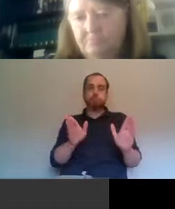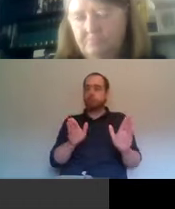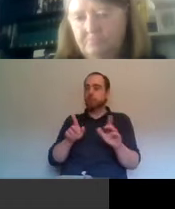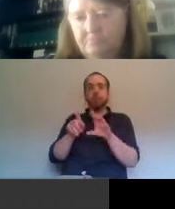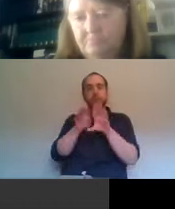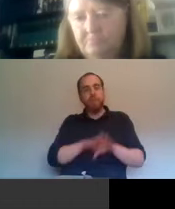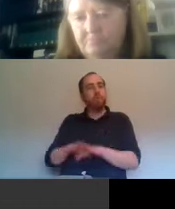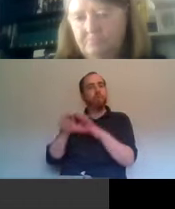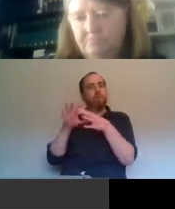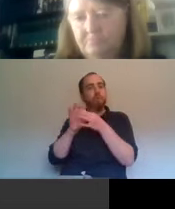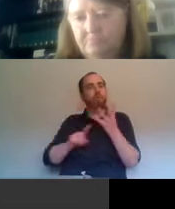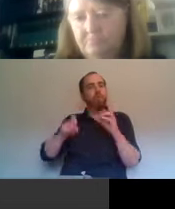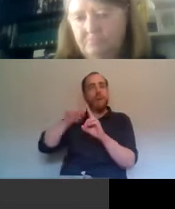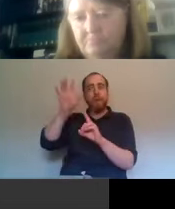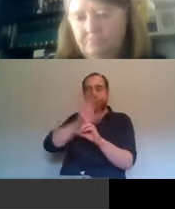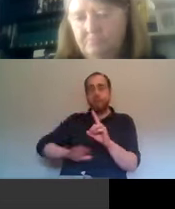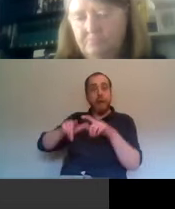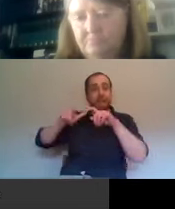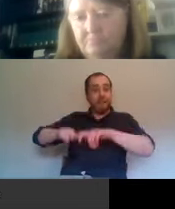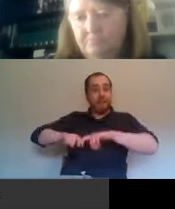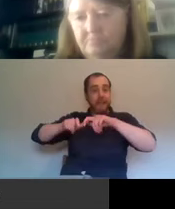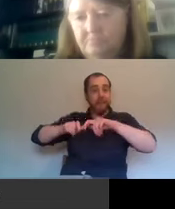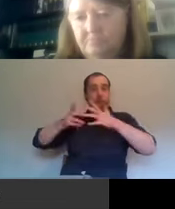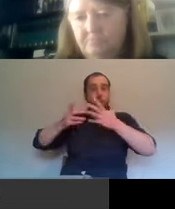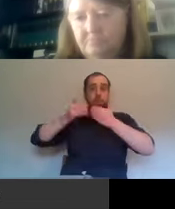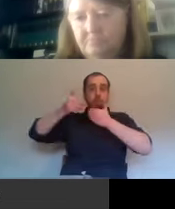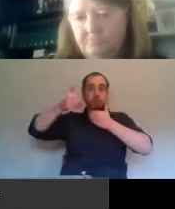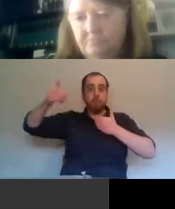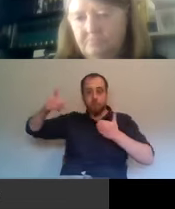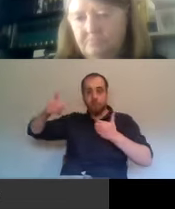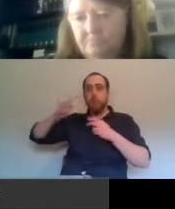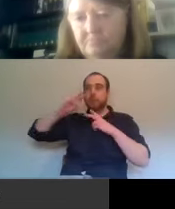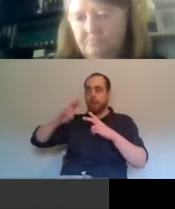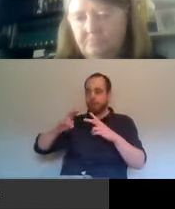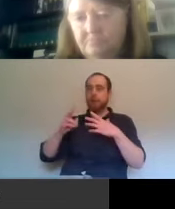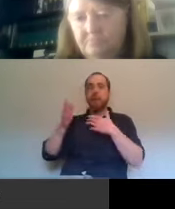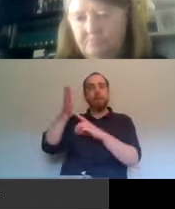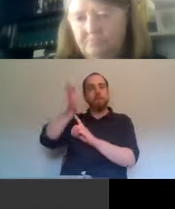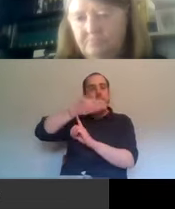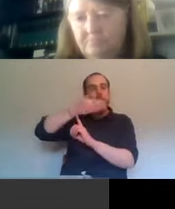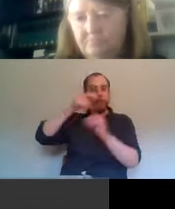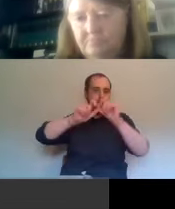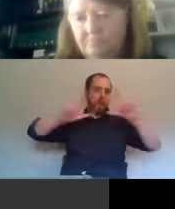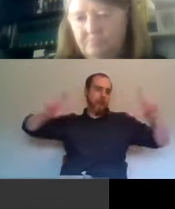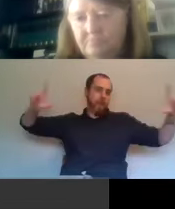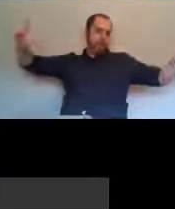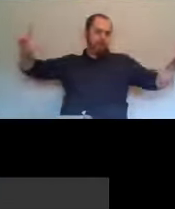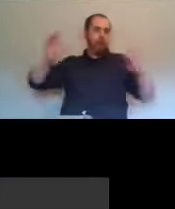Union and, um, um, flying bigger flags on more buildings for more days will not detract from that.